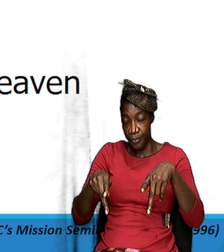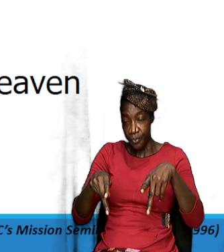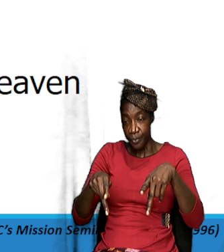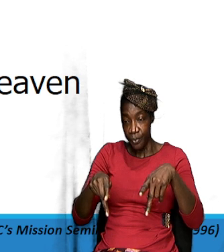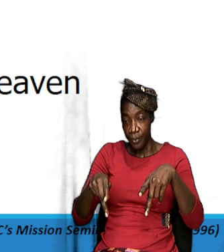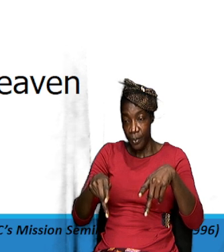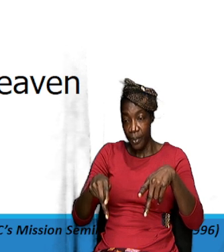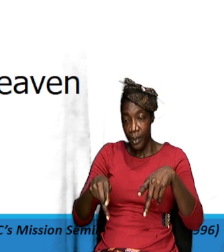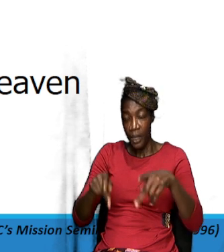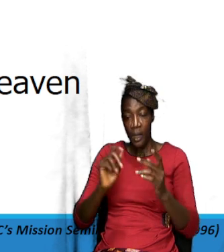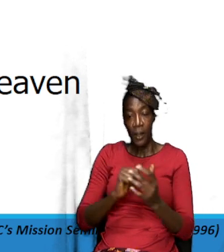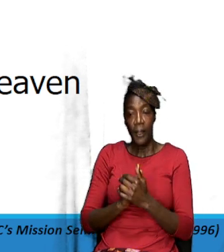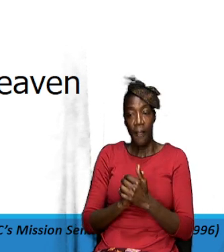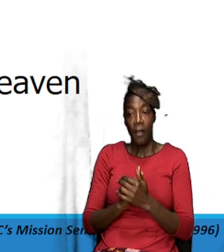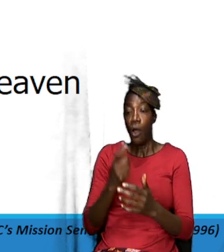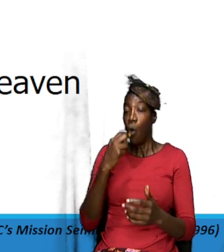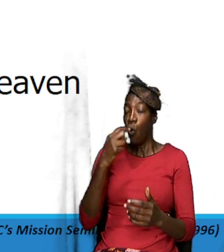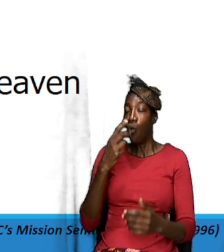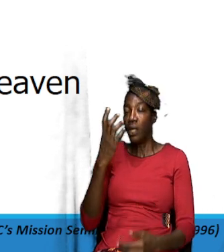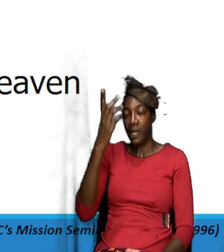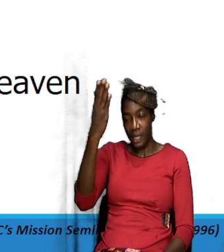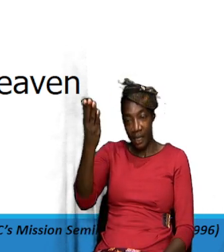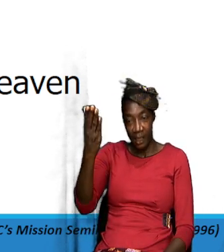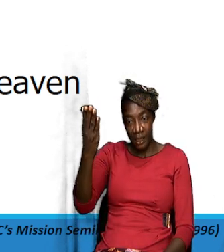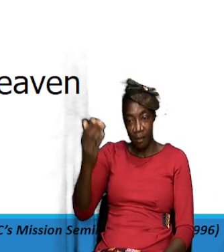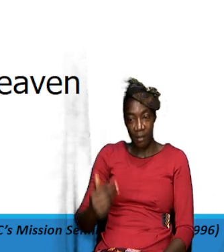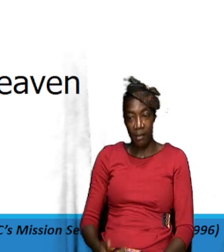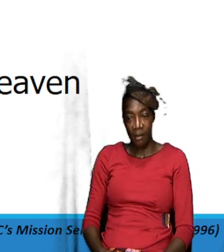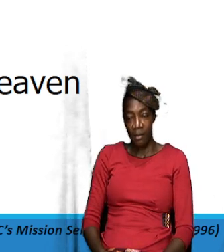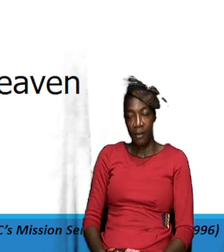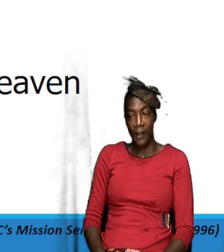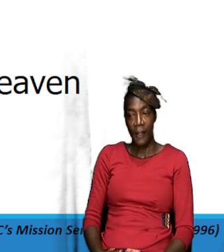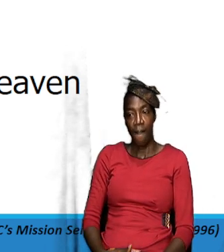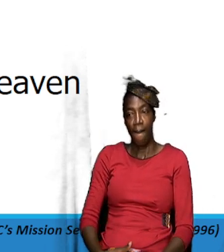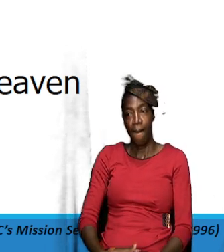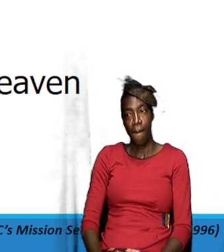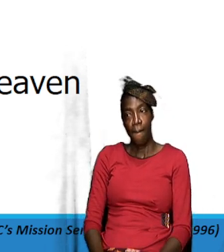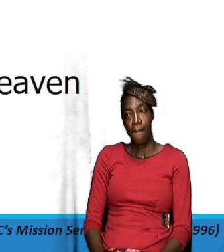it speaks to who he is and all of that